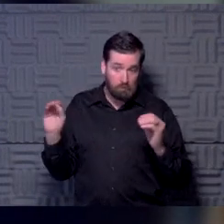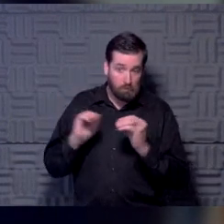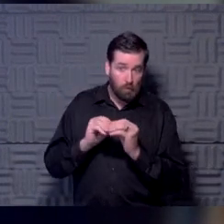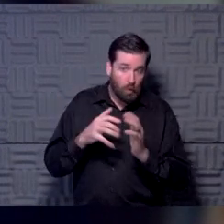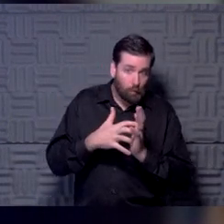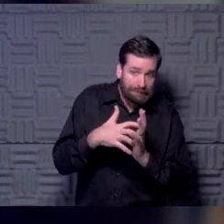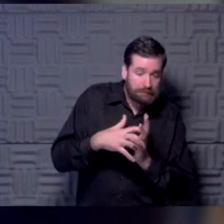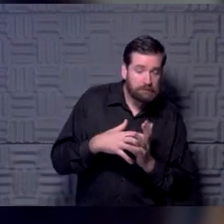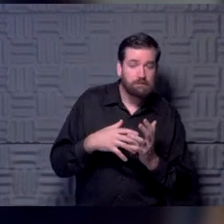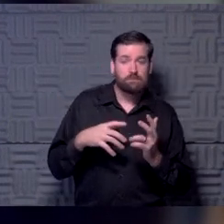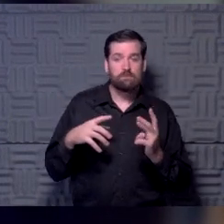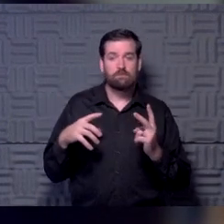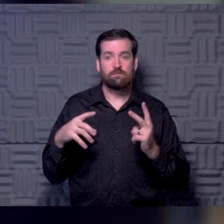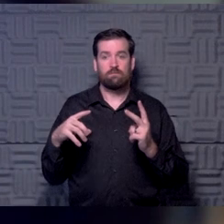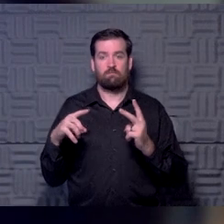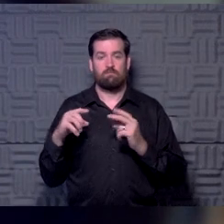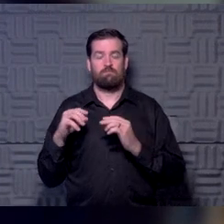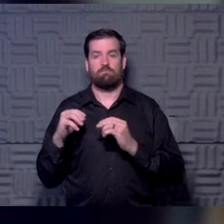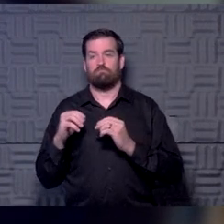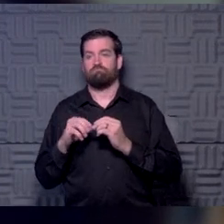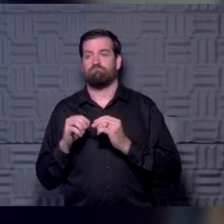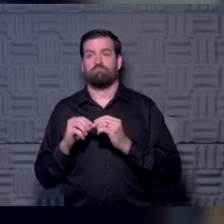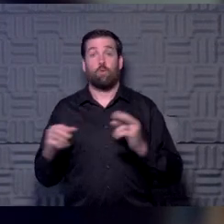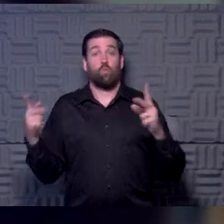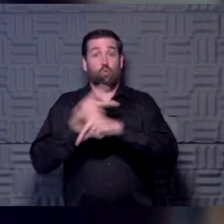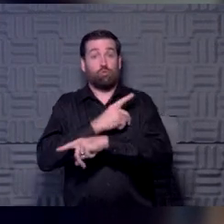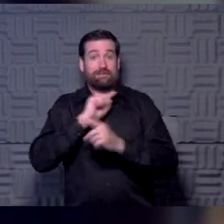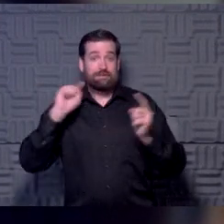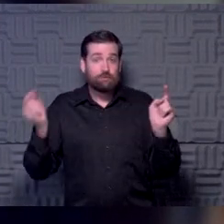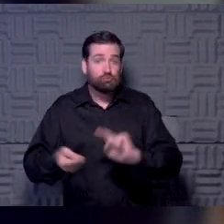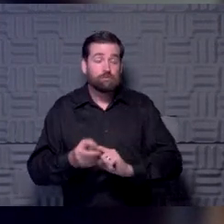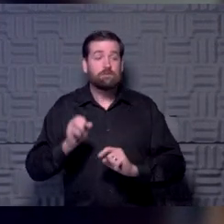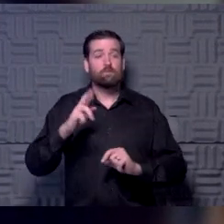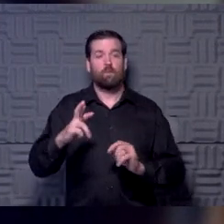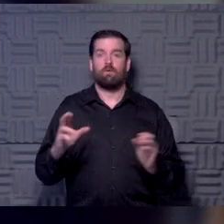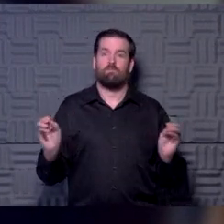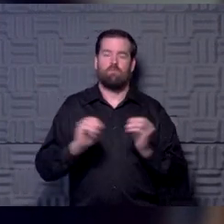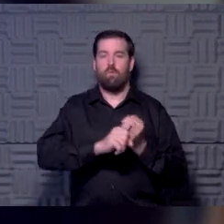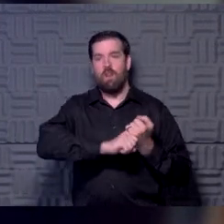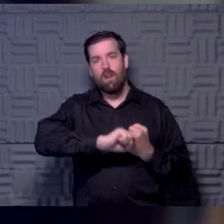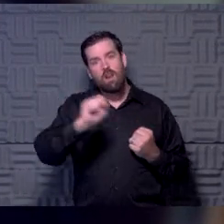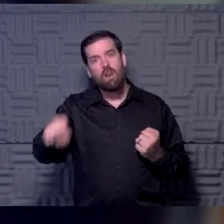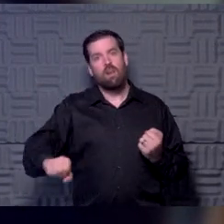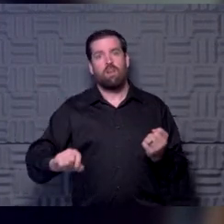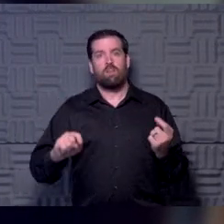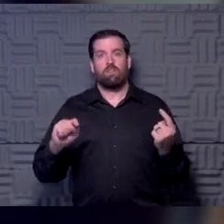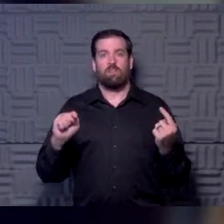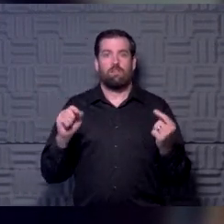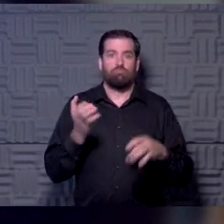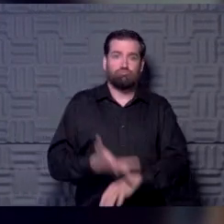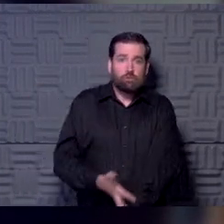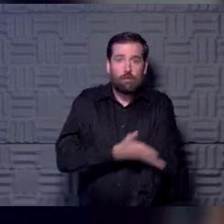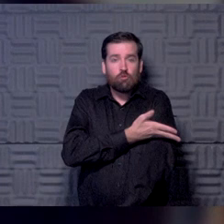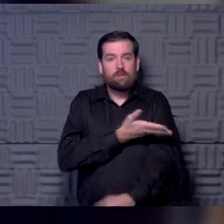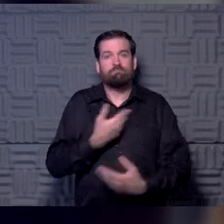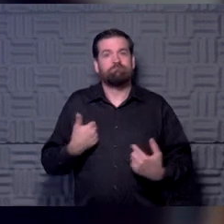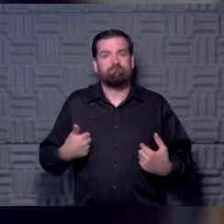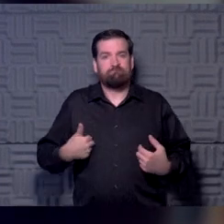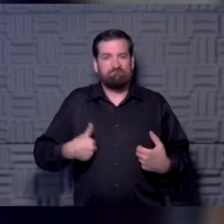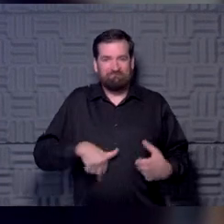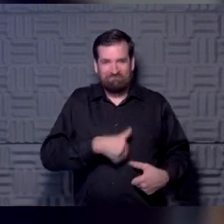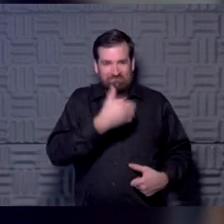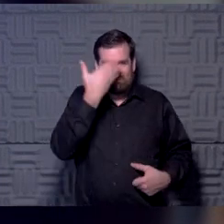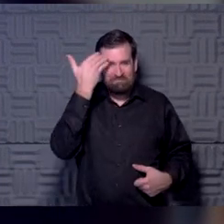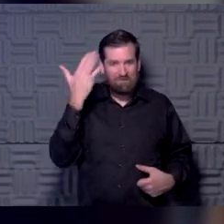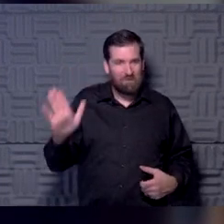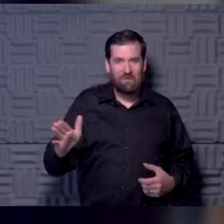they going to be more susceptible to a worse injury or a longer term recovery? You know, we don't know that. I